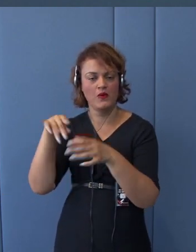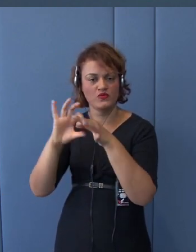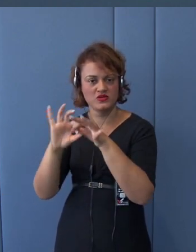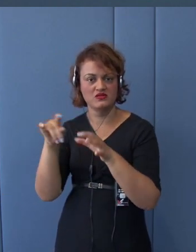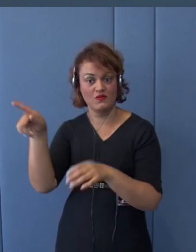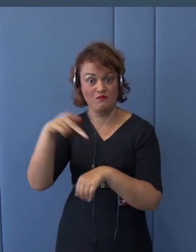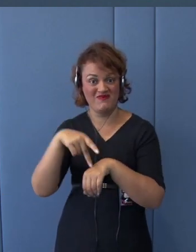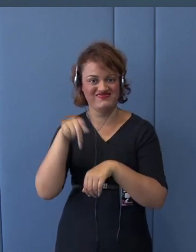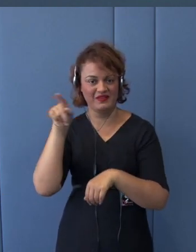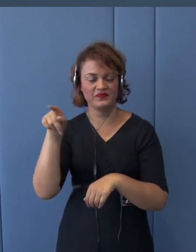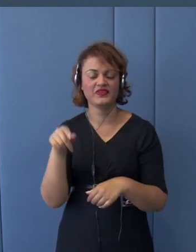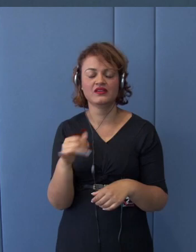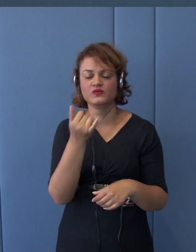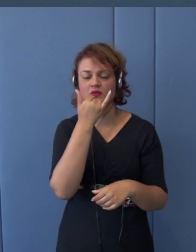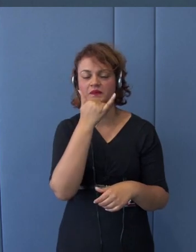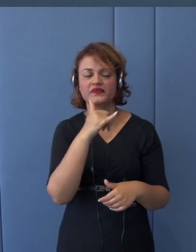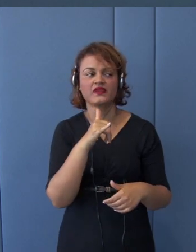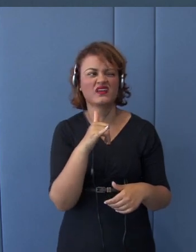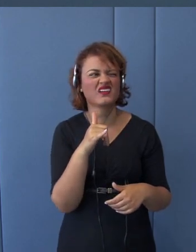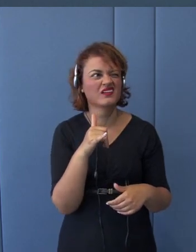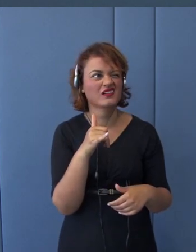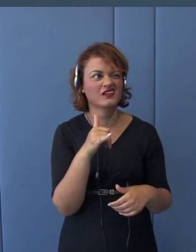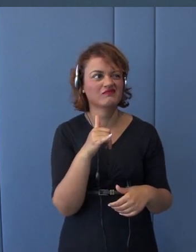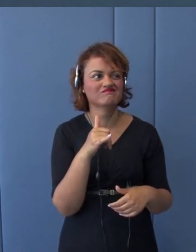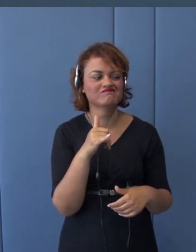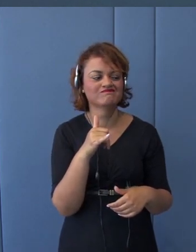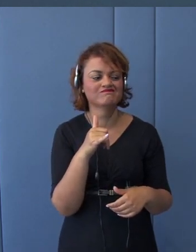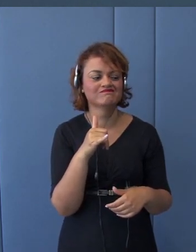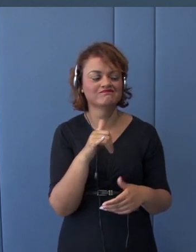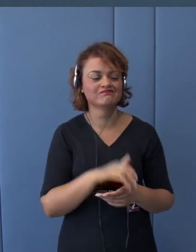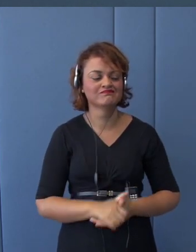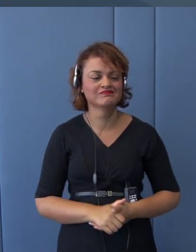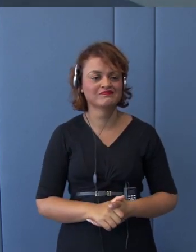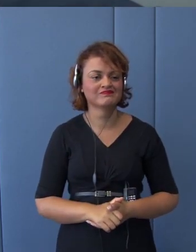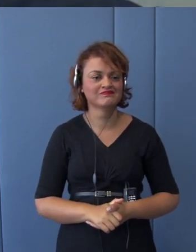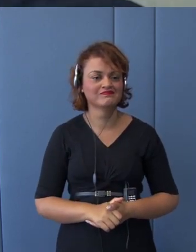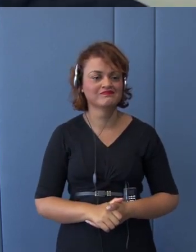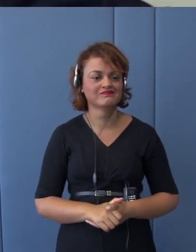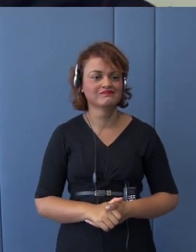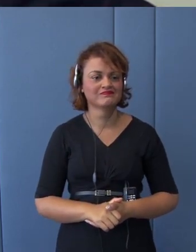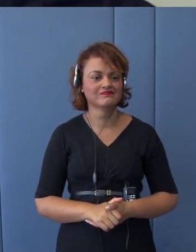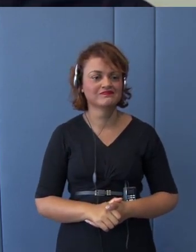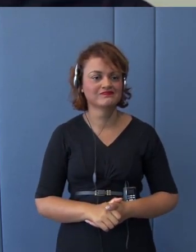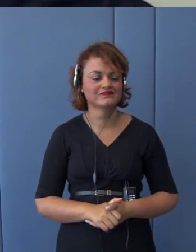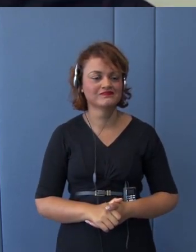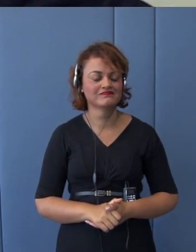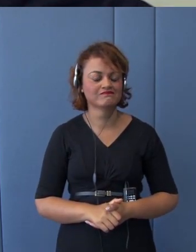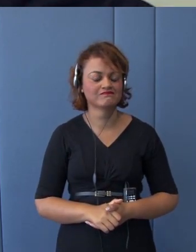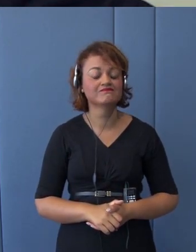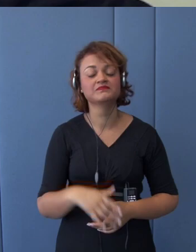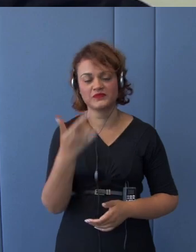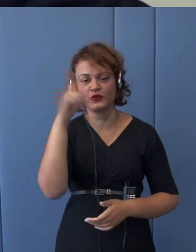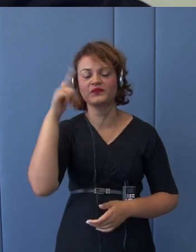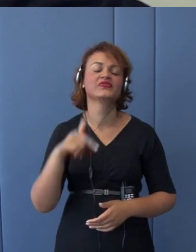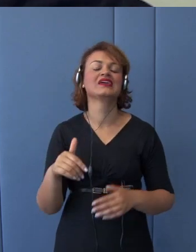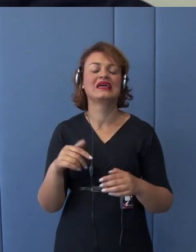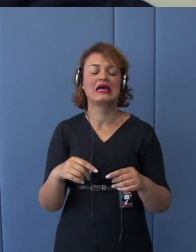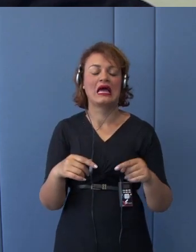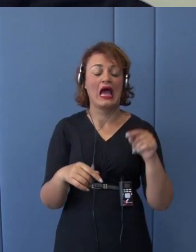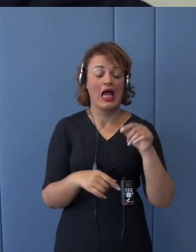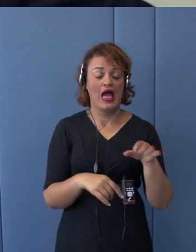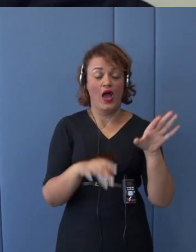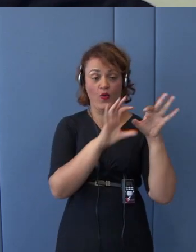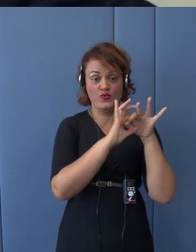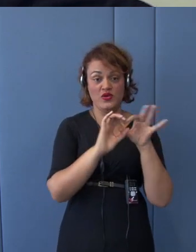Japan-UK, sorry, sorry, sorry, sorry, Japan-EU trade frictions. At that time, Japan was enjoying